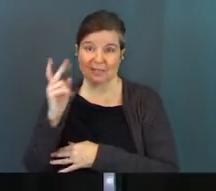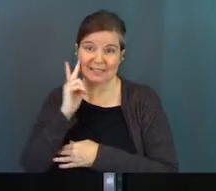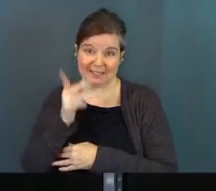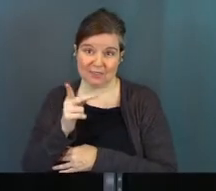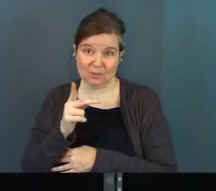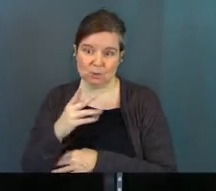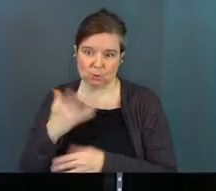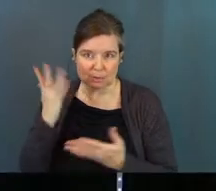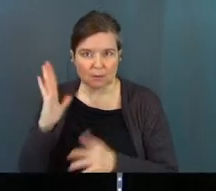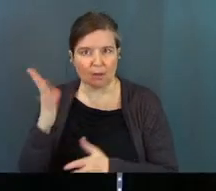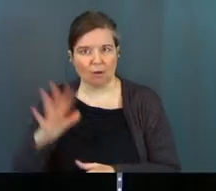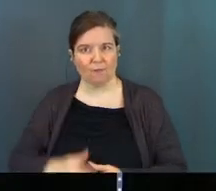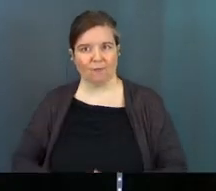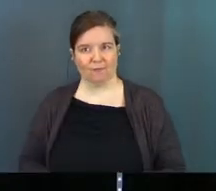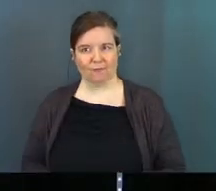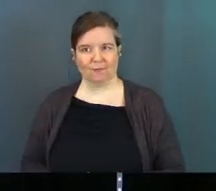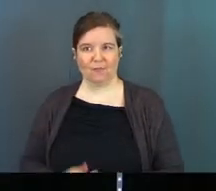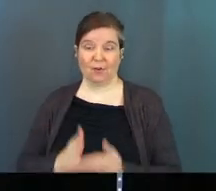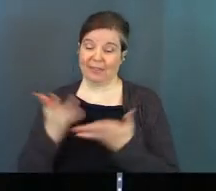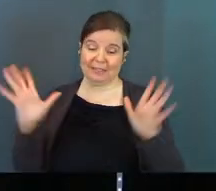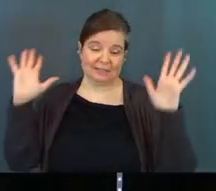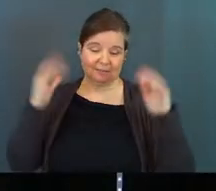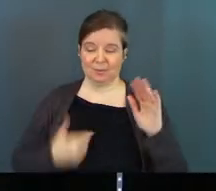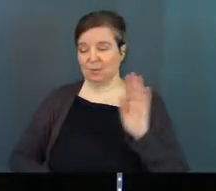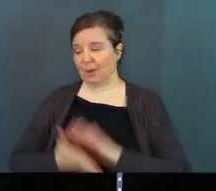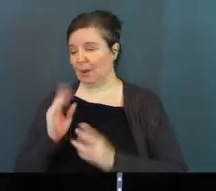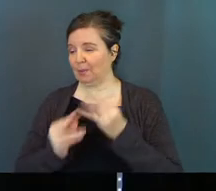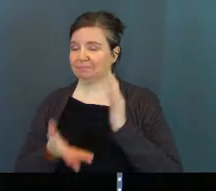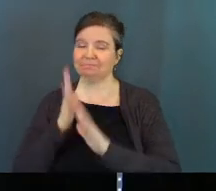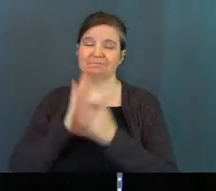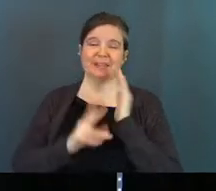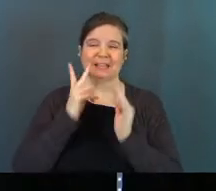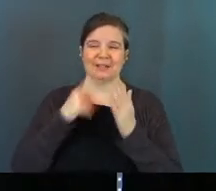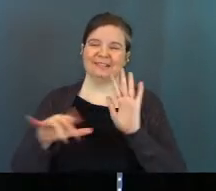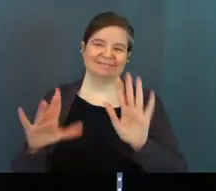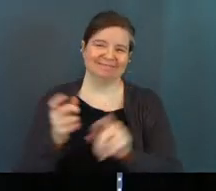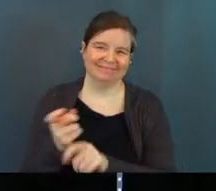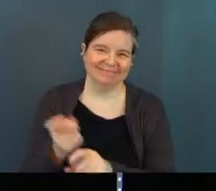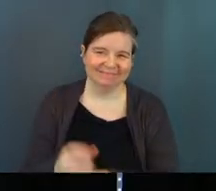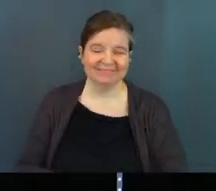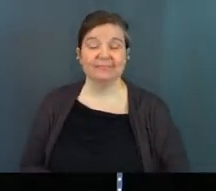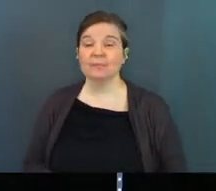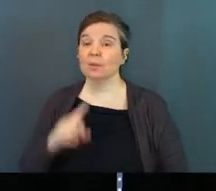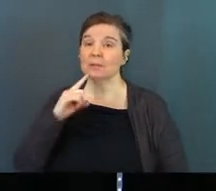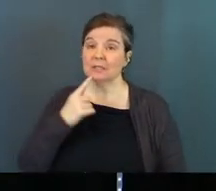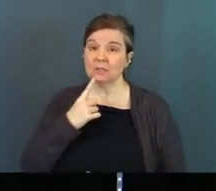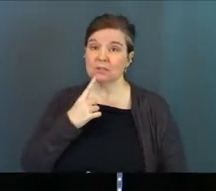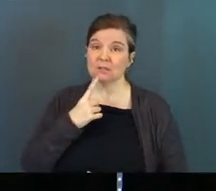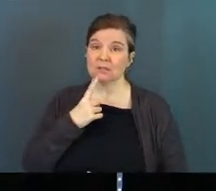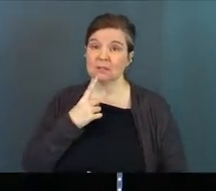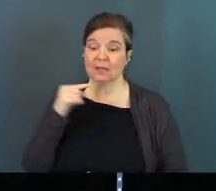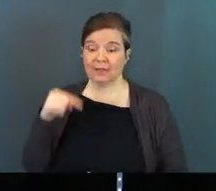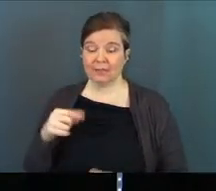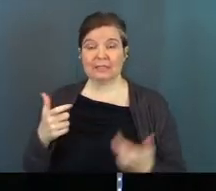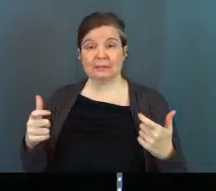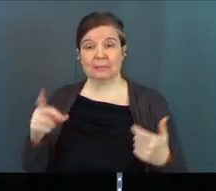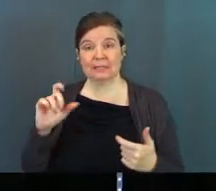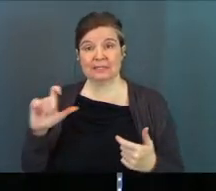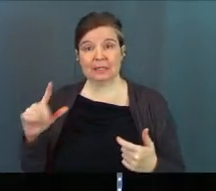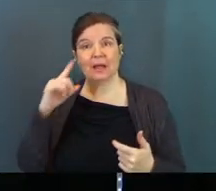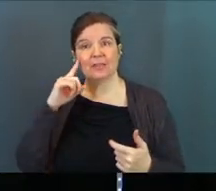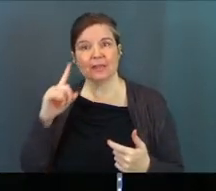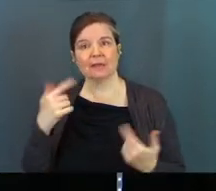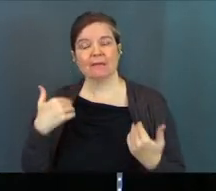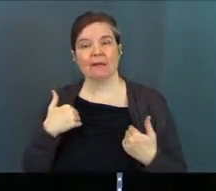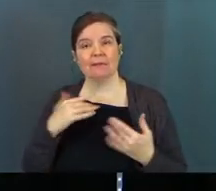of you guys. need to knock it off, okay? All right? That's it. We can go home. I'll see you guys next week. No. But seriously, this is a big deal, and I think